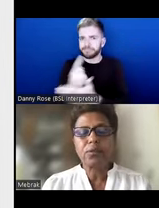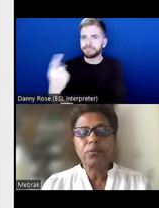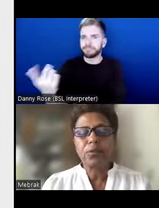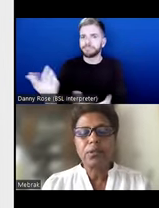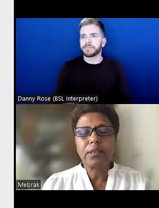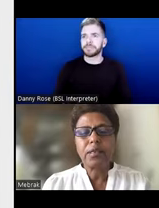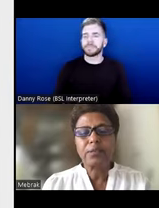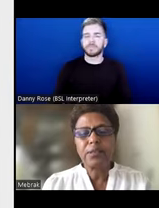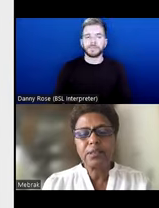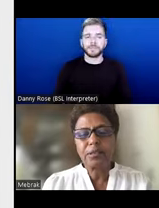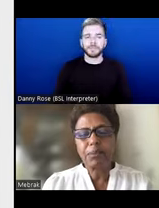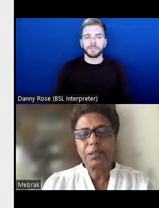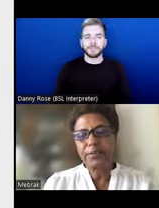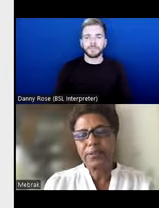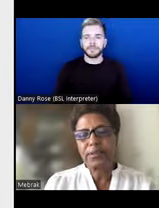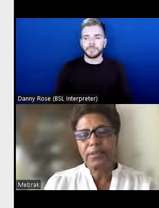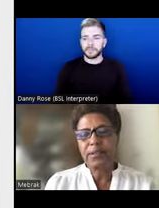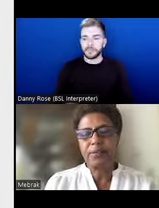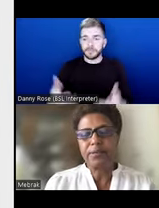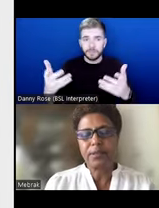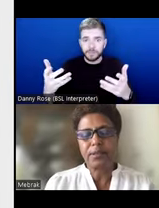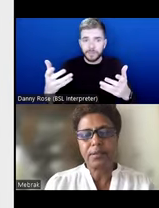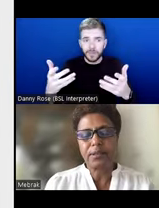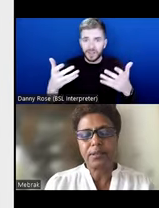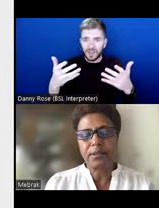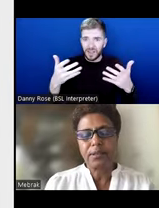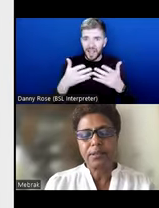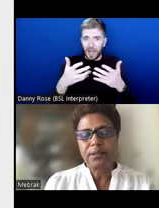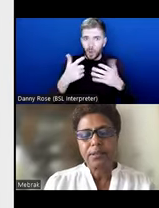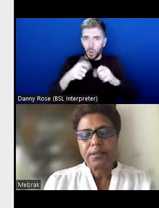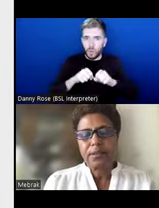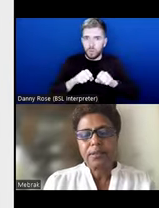So how did this manifest itself is that